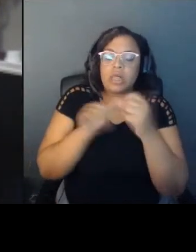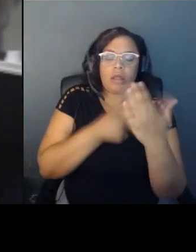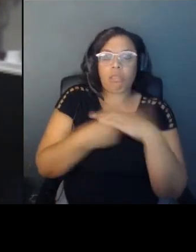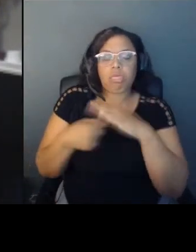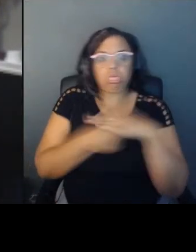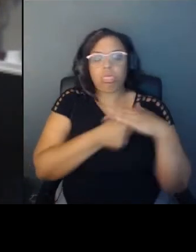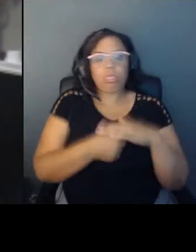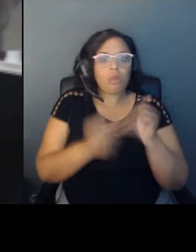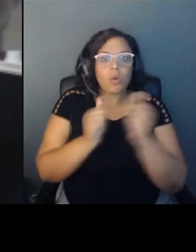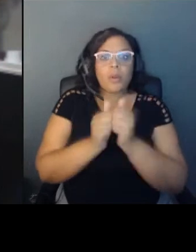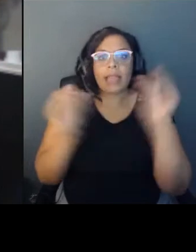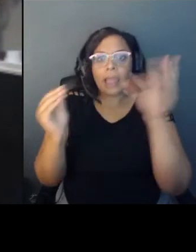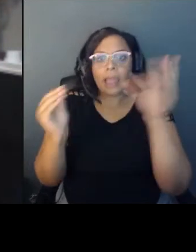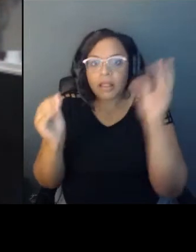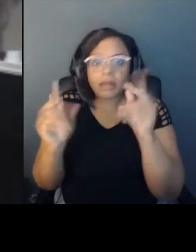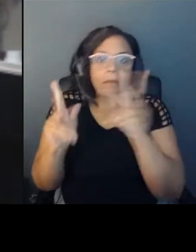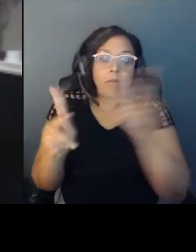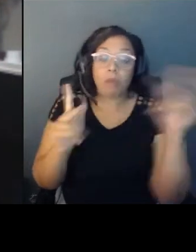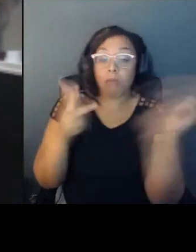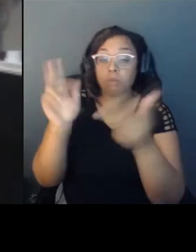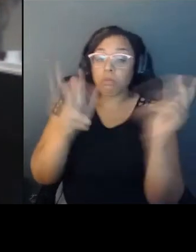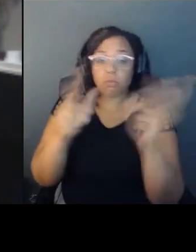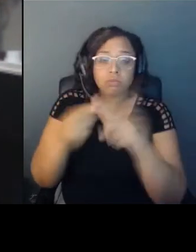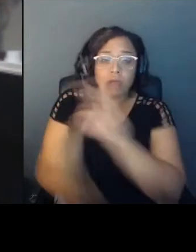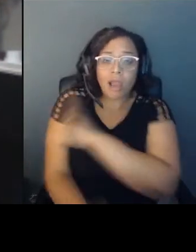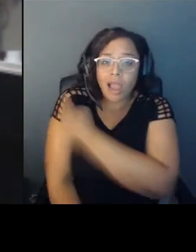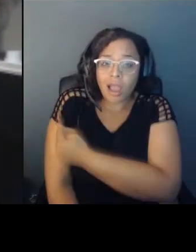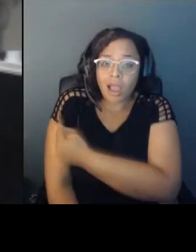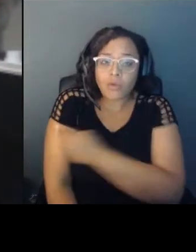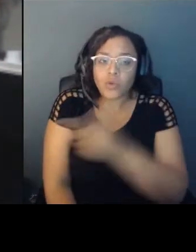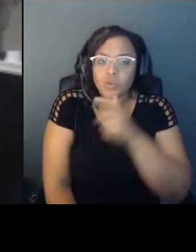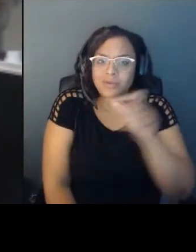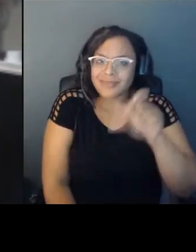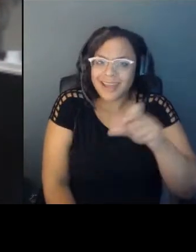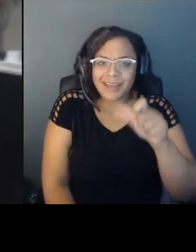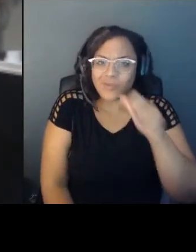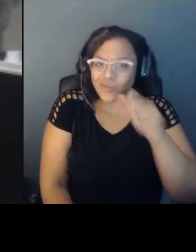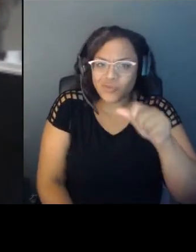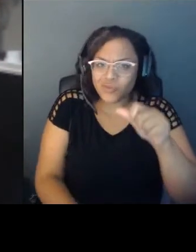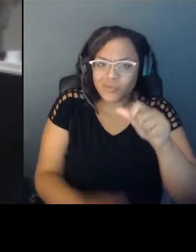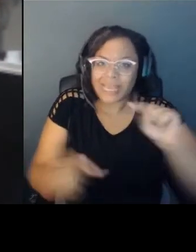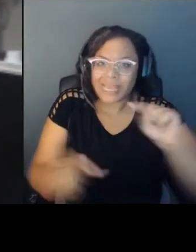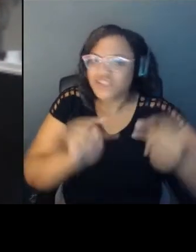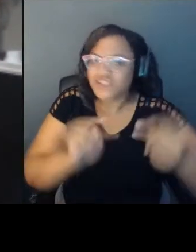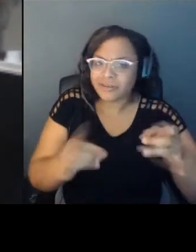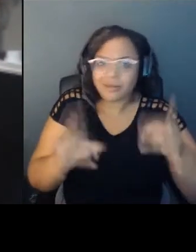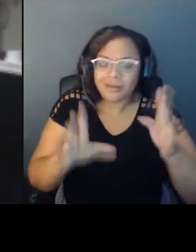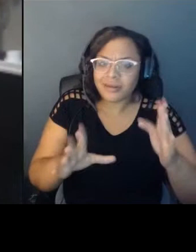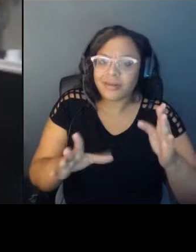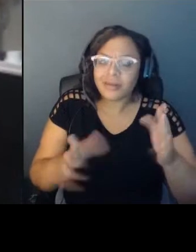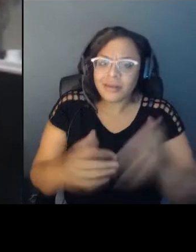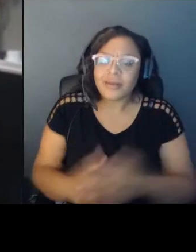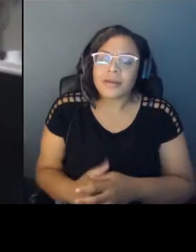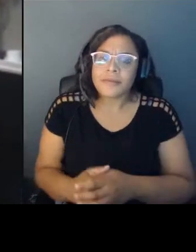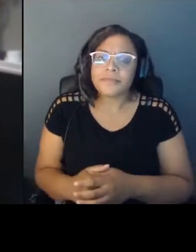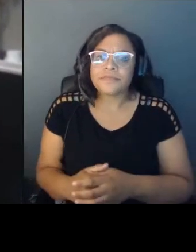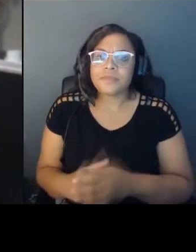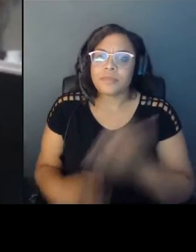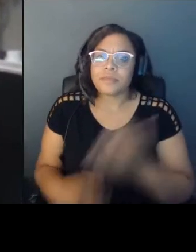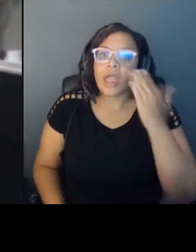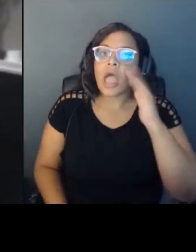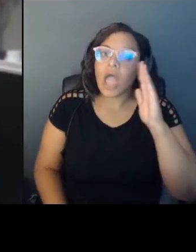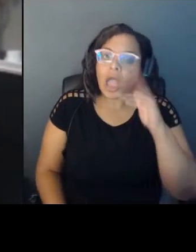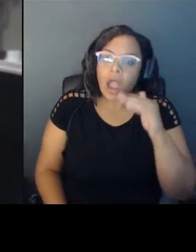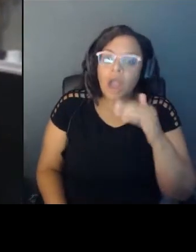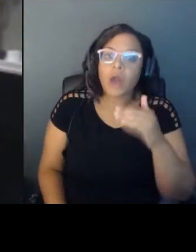to hospital who shouldn't have been in that position in the first place. I don't know. I mean, I know that we're here with so many New Yorkers,